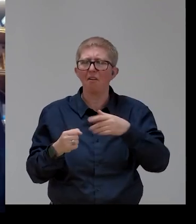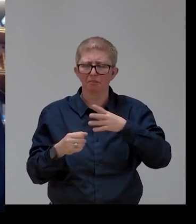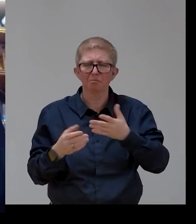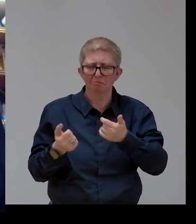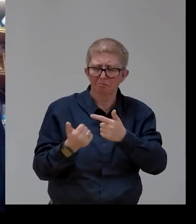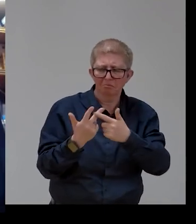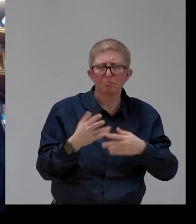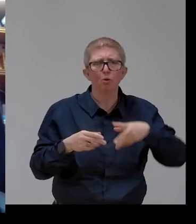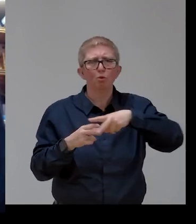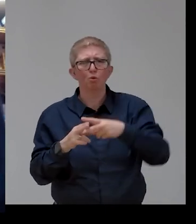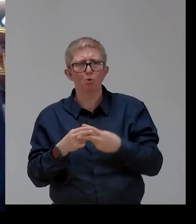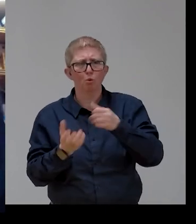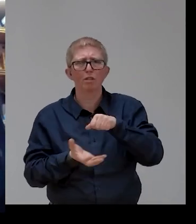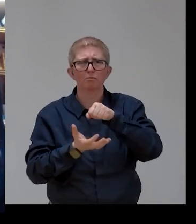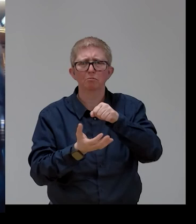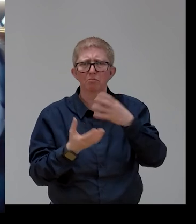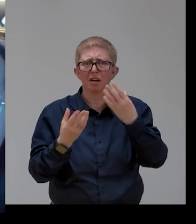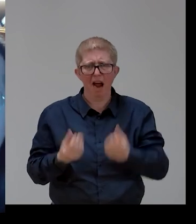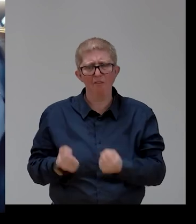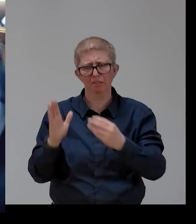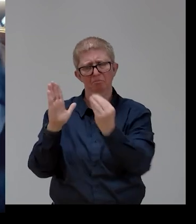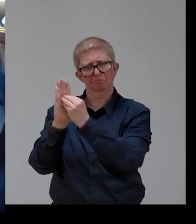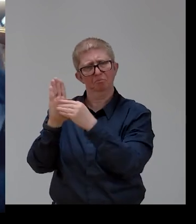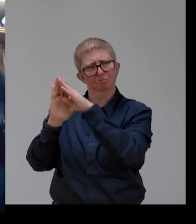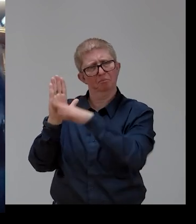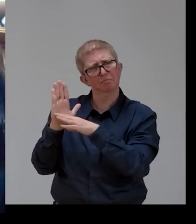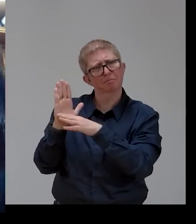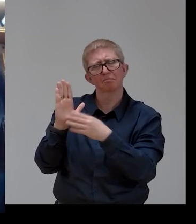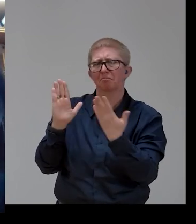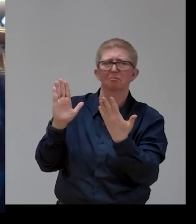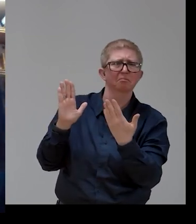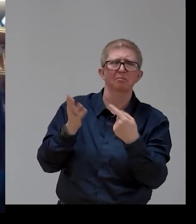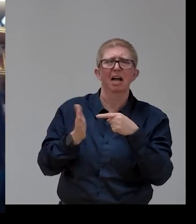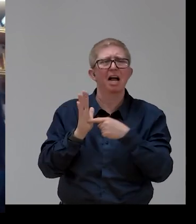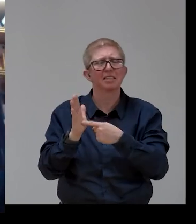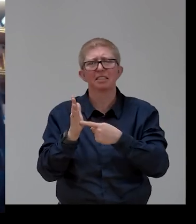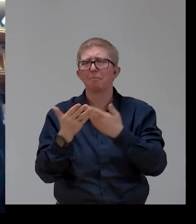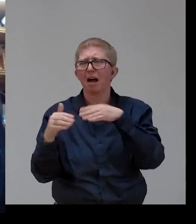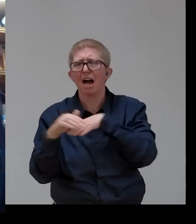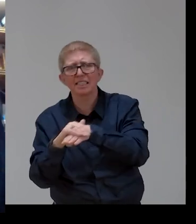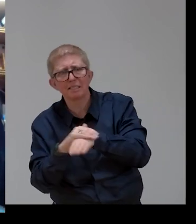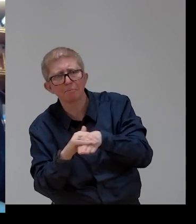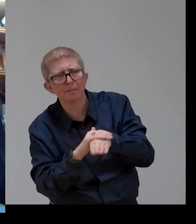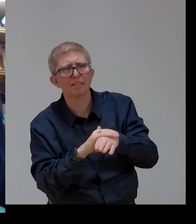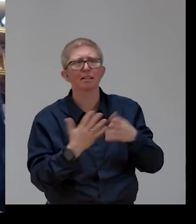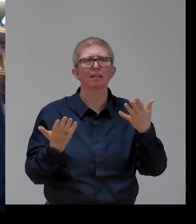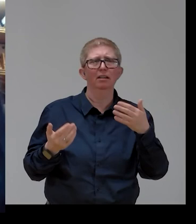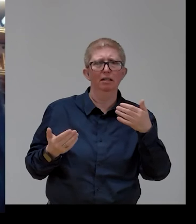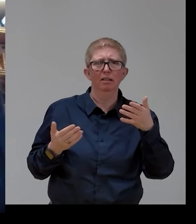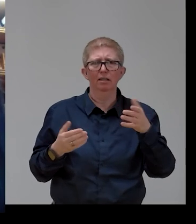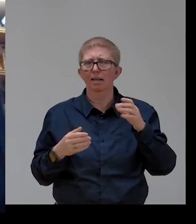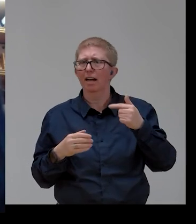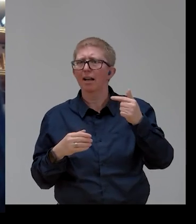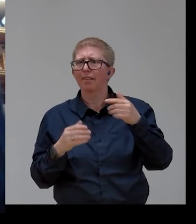legal instruments. I'm a firm believer in that the legal instruments like the Accessibility Act, Web Directive, the Telecommunications Framework, the Audiovisual Media